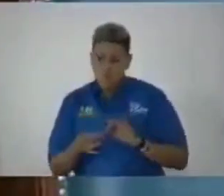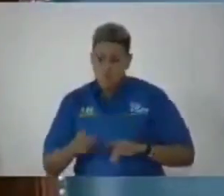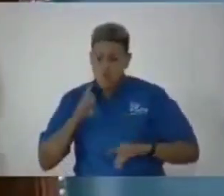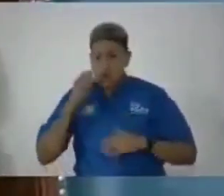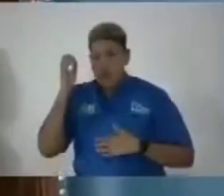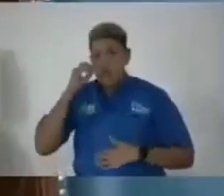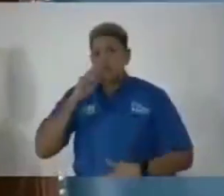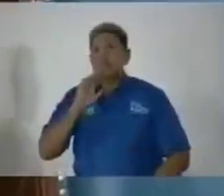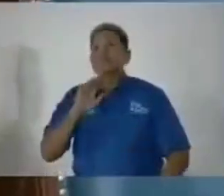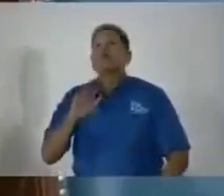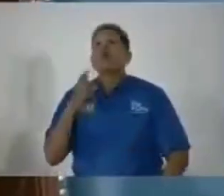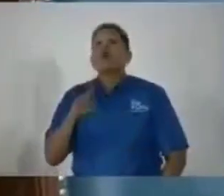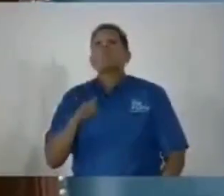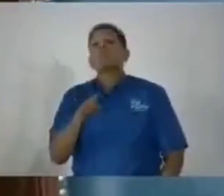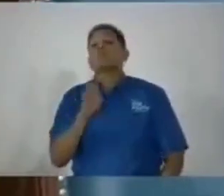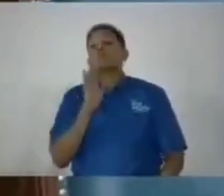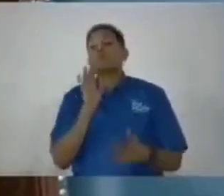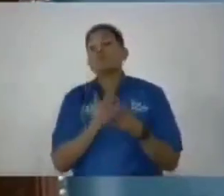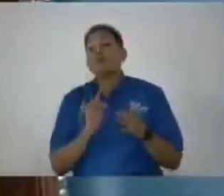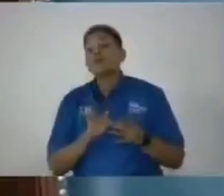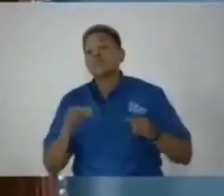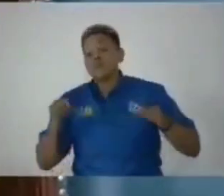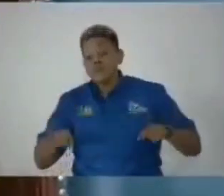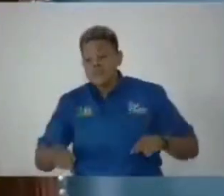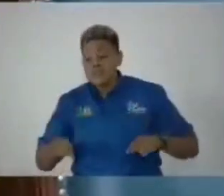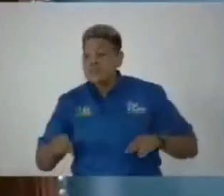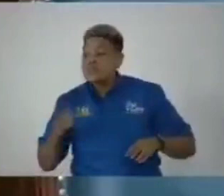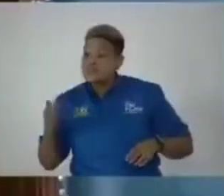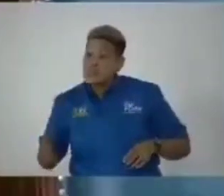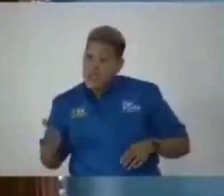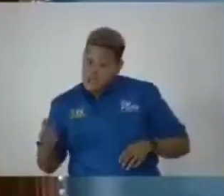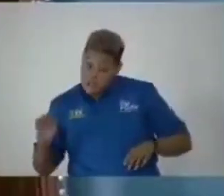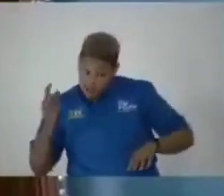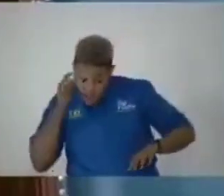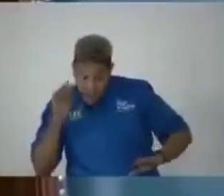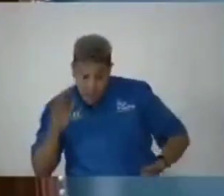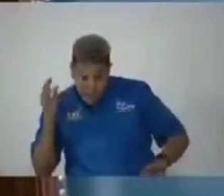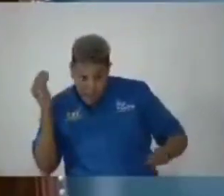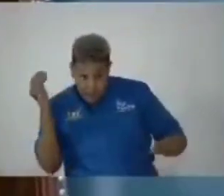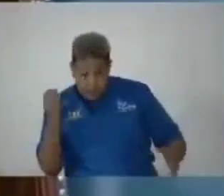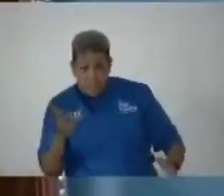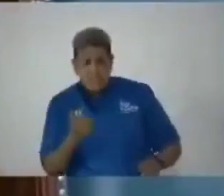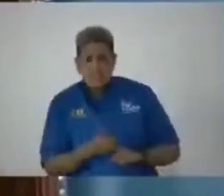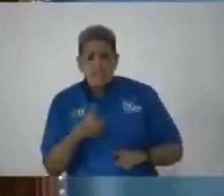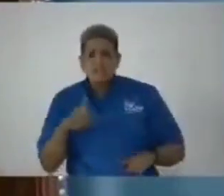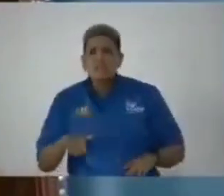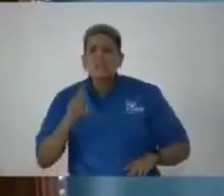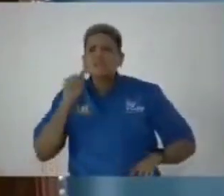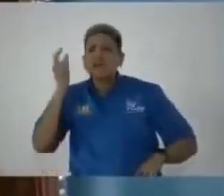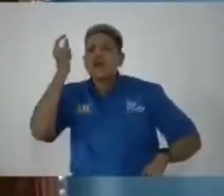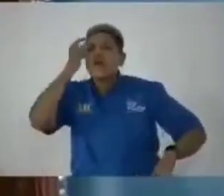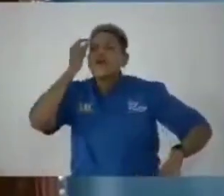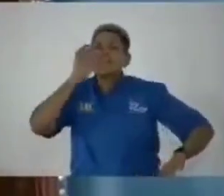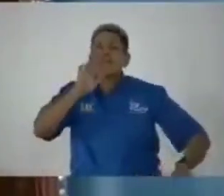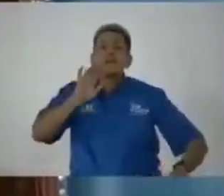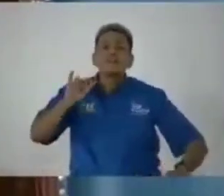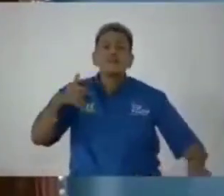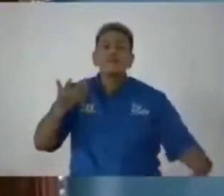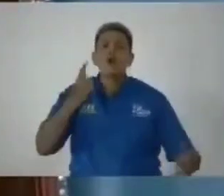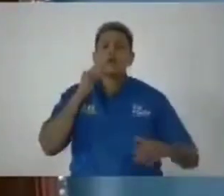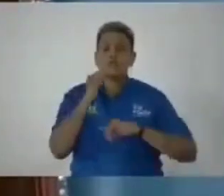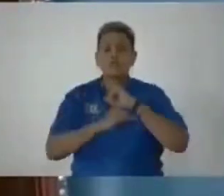opinion, that he mentioned this side of the aisle, and I'm saying that this is a government that